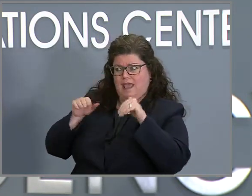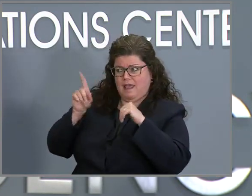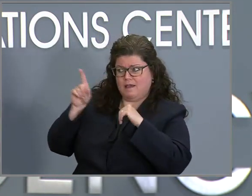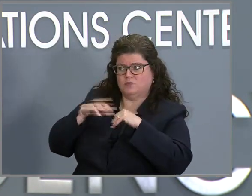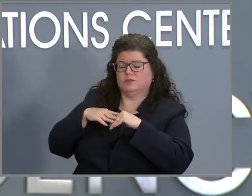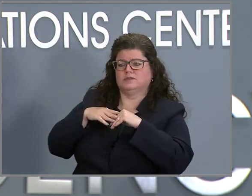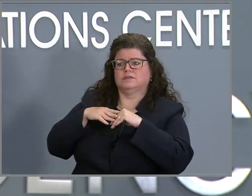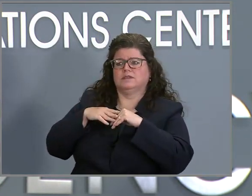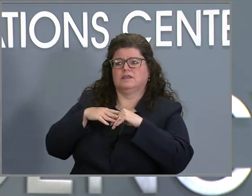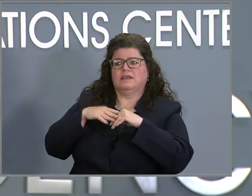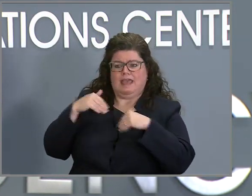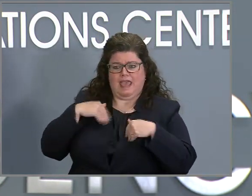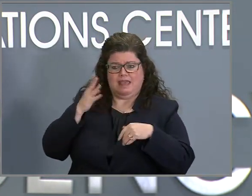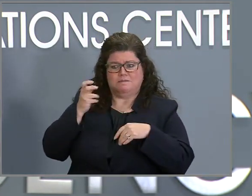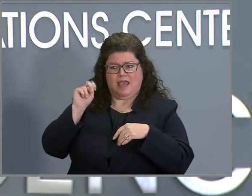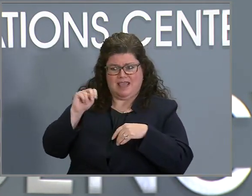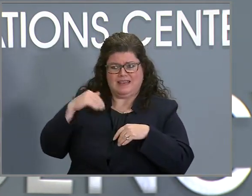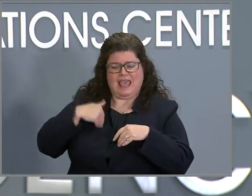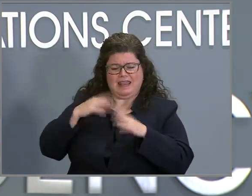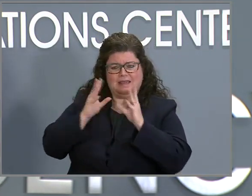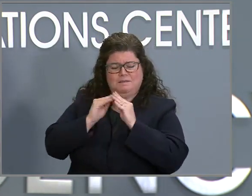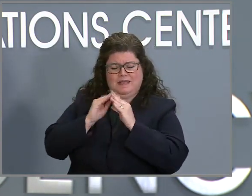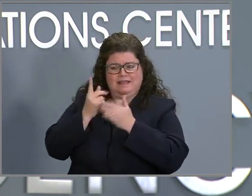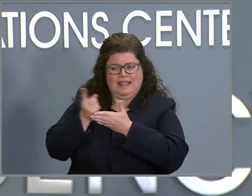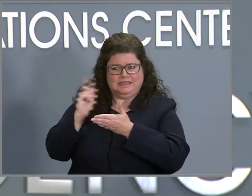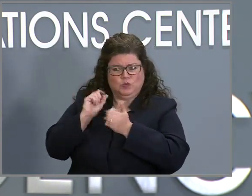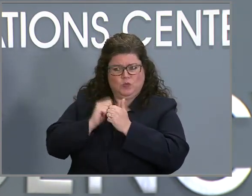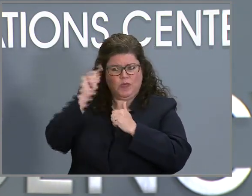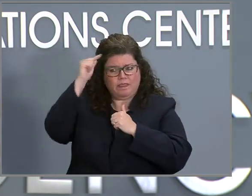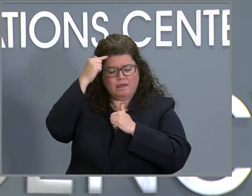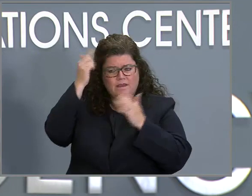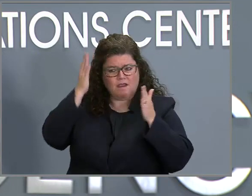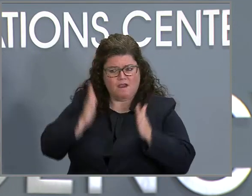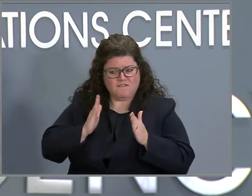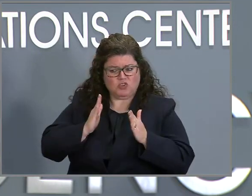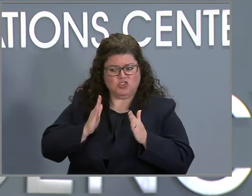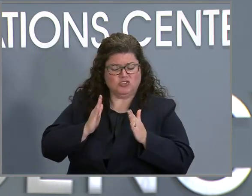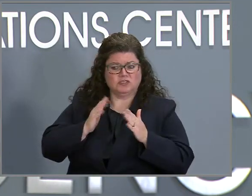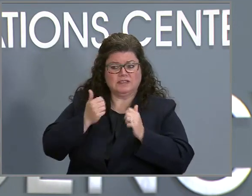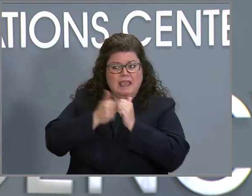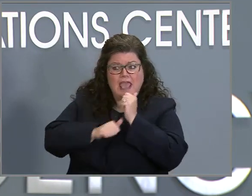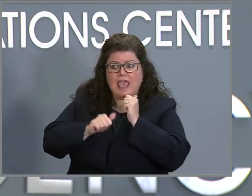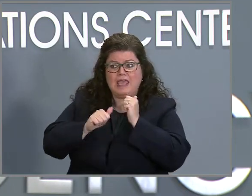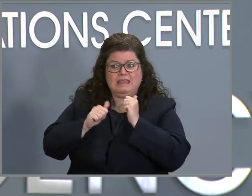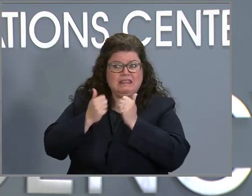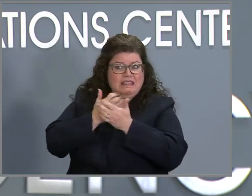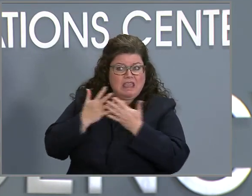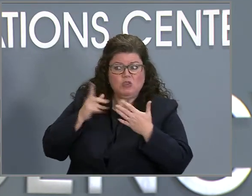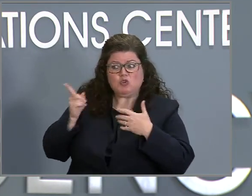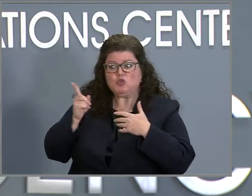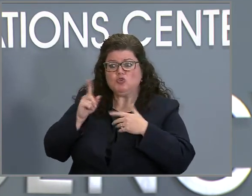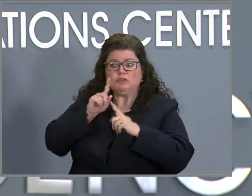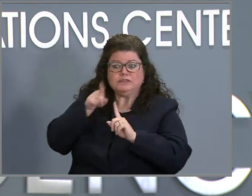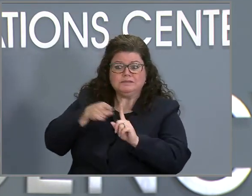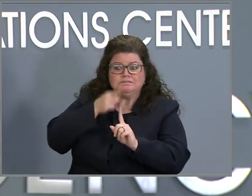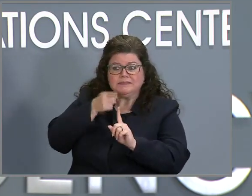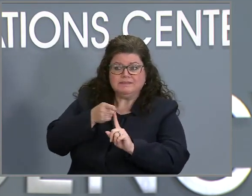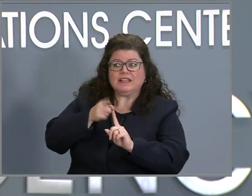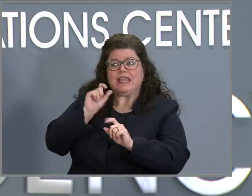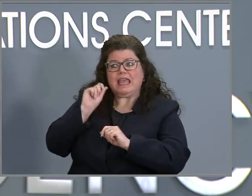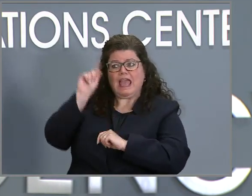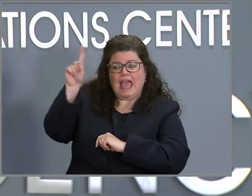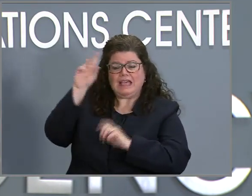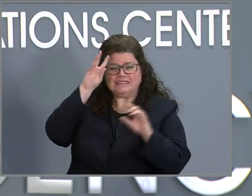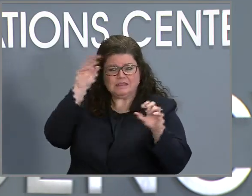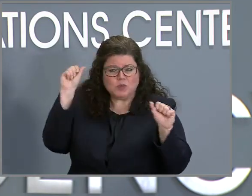meeting that President Biden had with the governors last week. Did you, any questions you had for him? Was it about testing supply? And are we looking